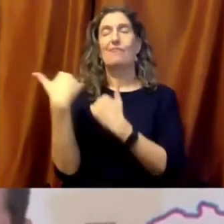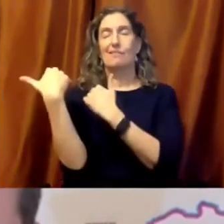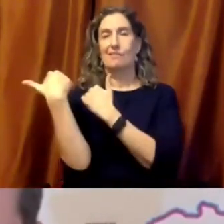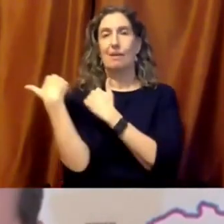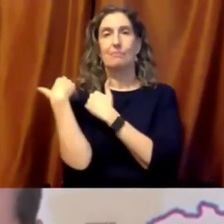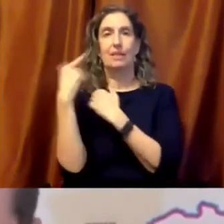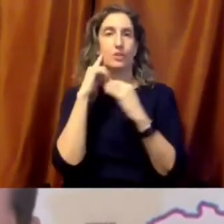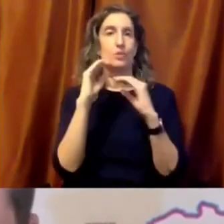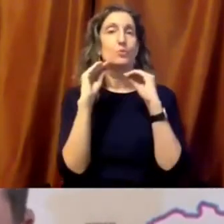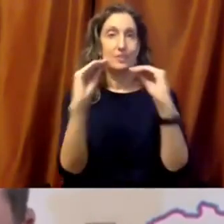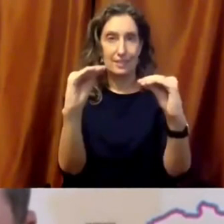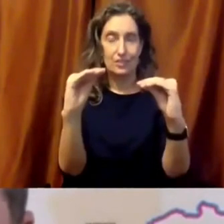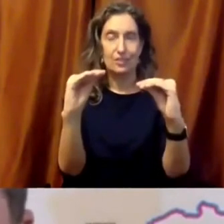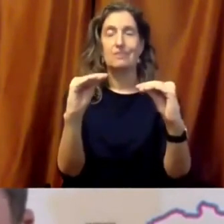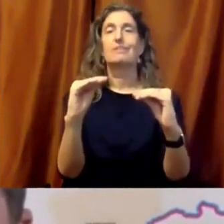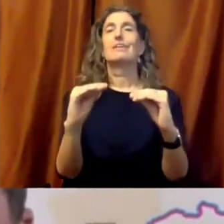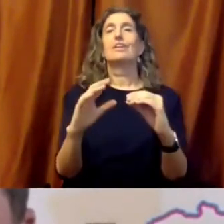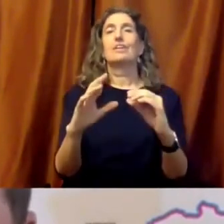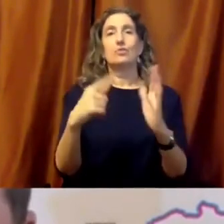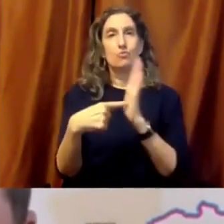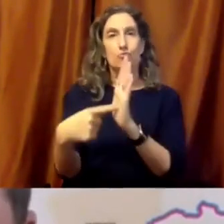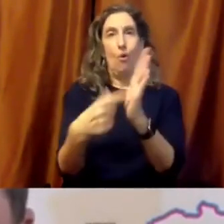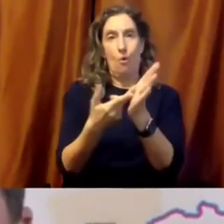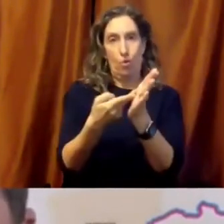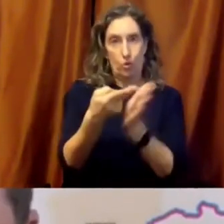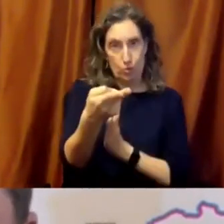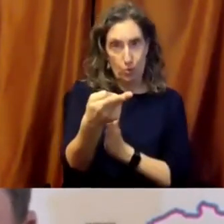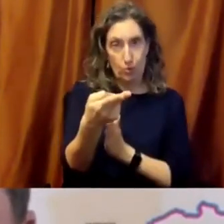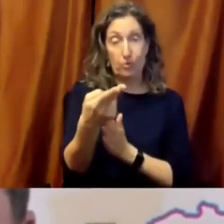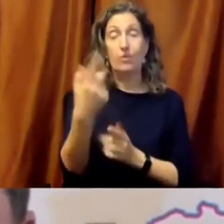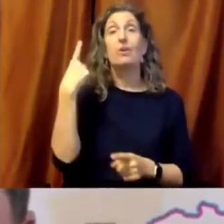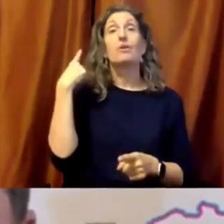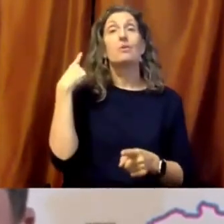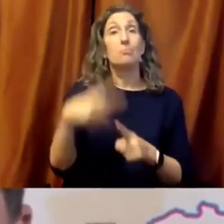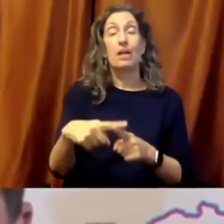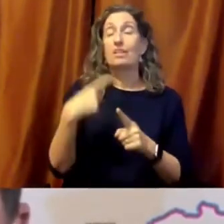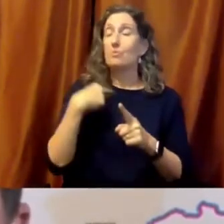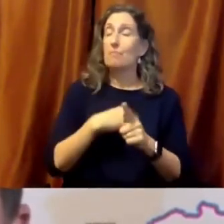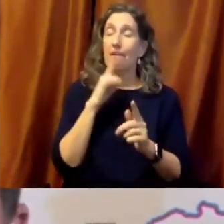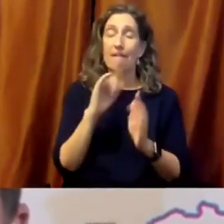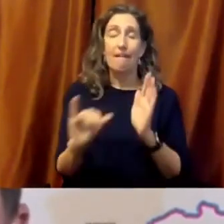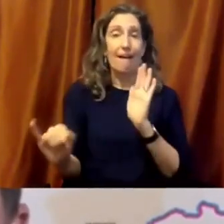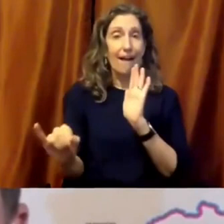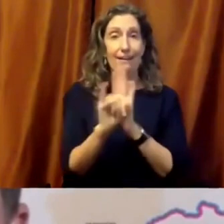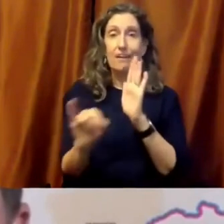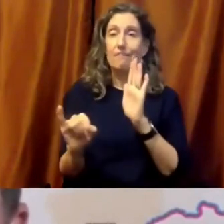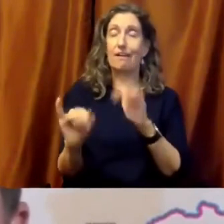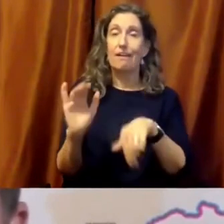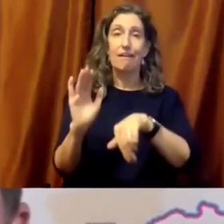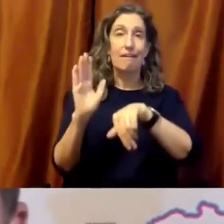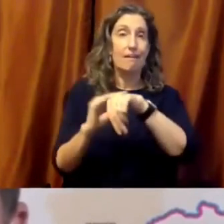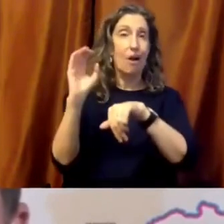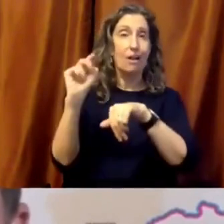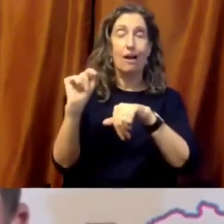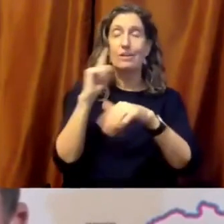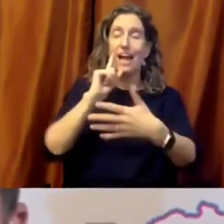to identify, call out, and correct misinformation, disinformation, and outright